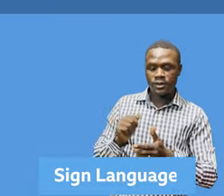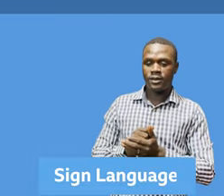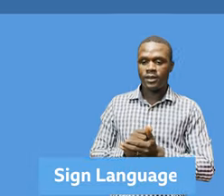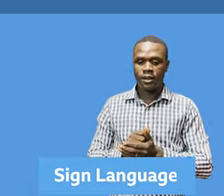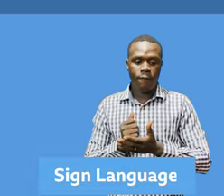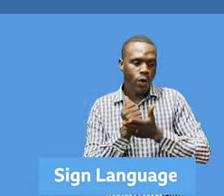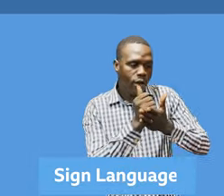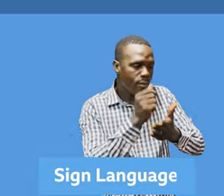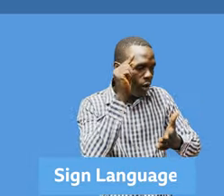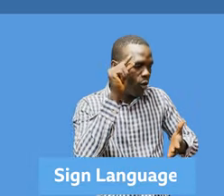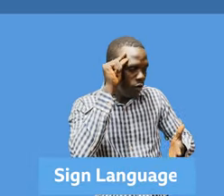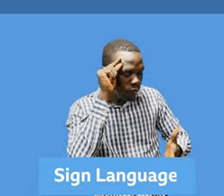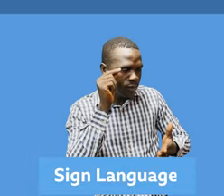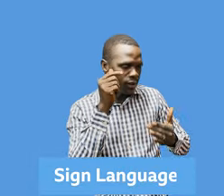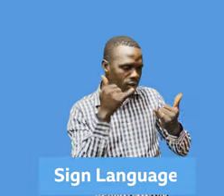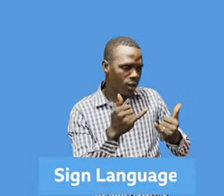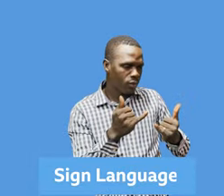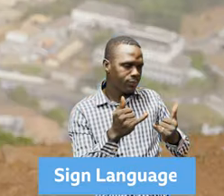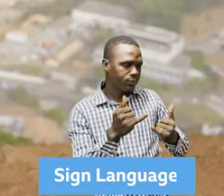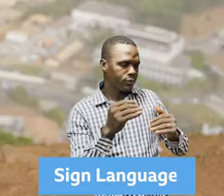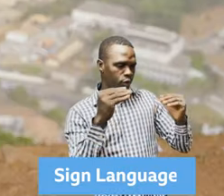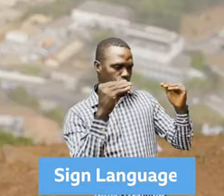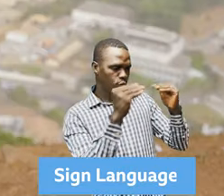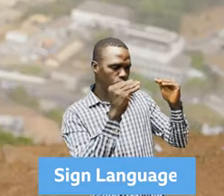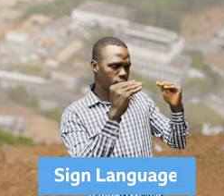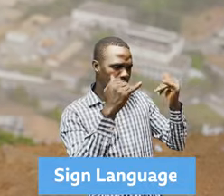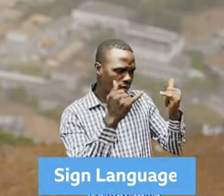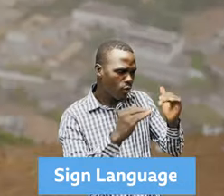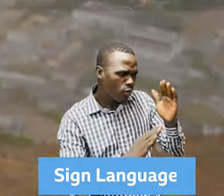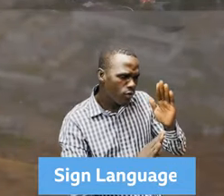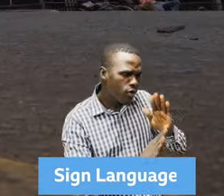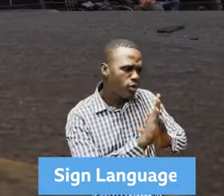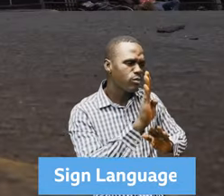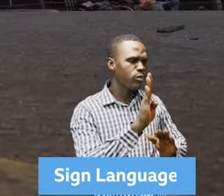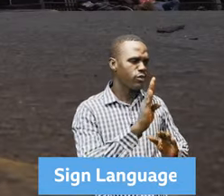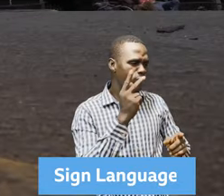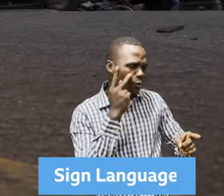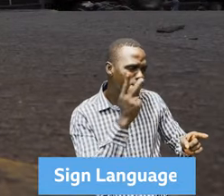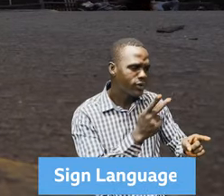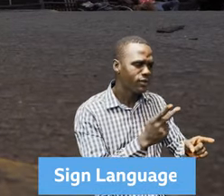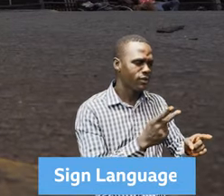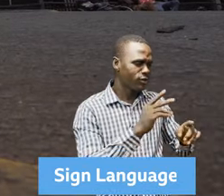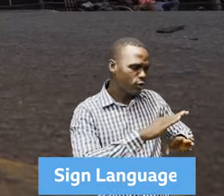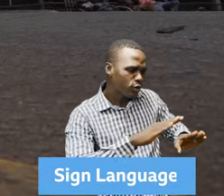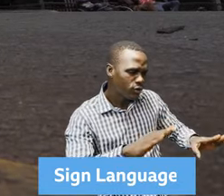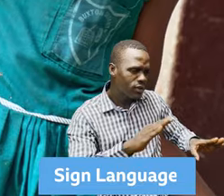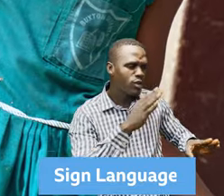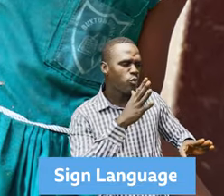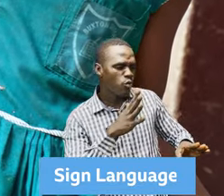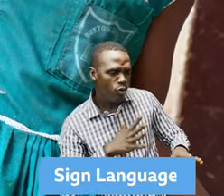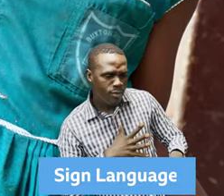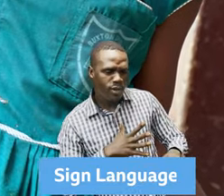Second, transformational governance, where access to justice improved, especially for vulnerable populations,